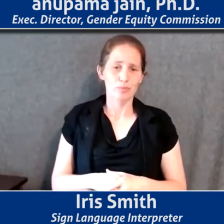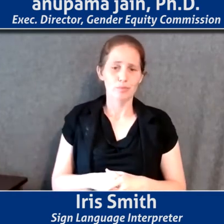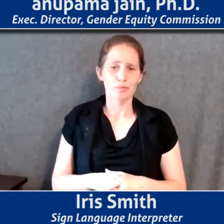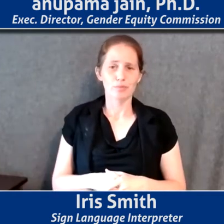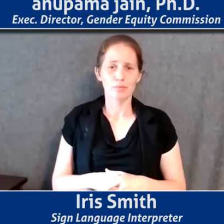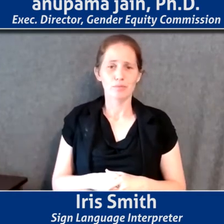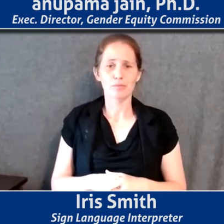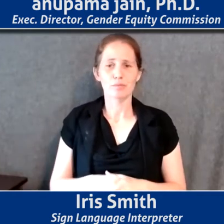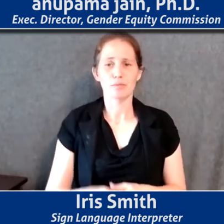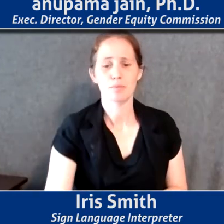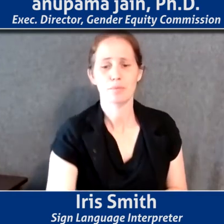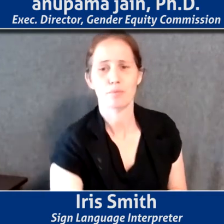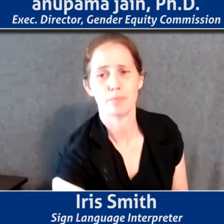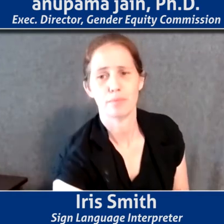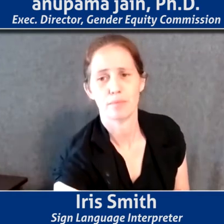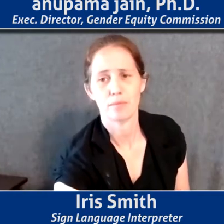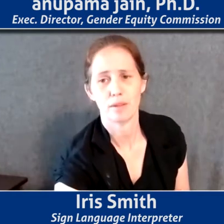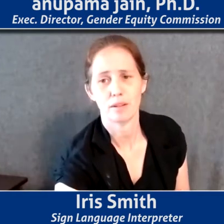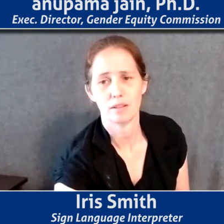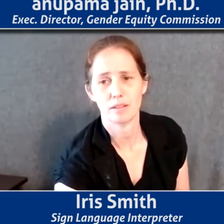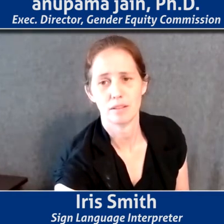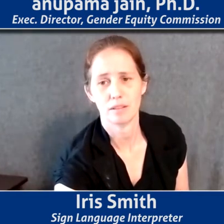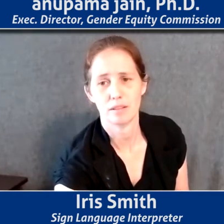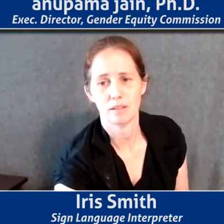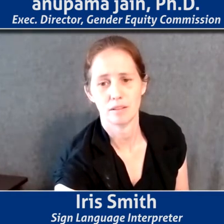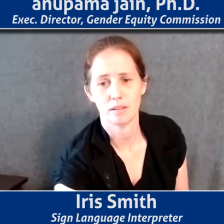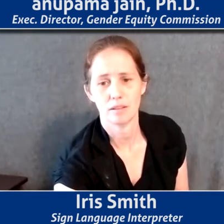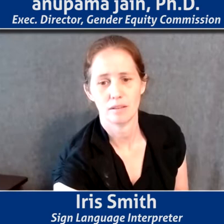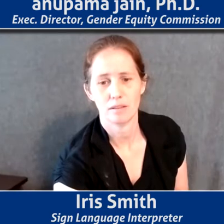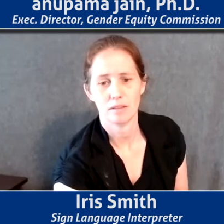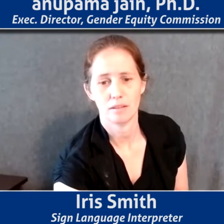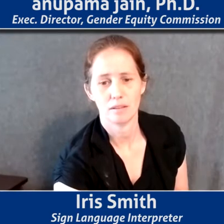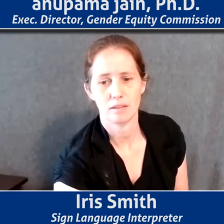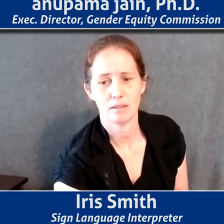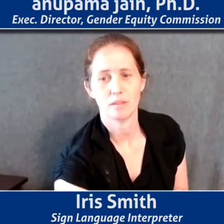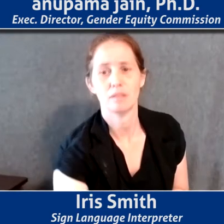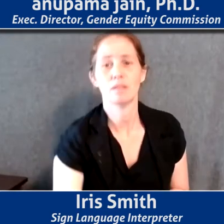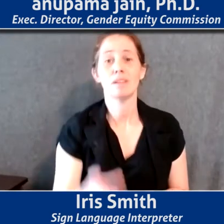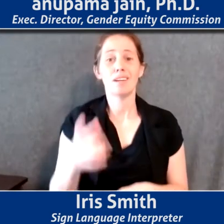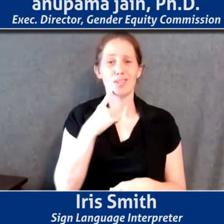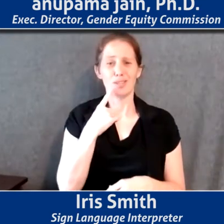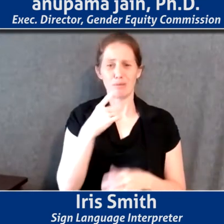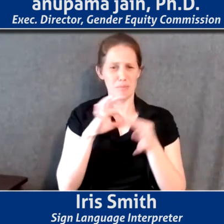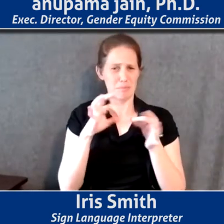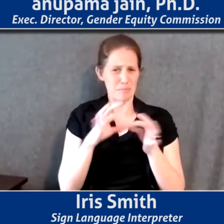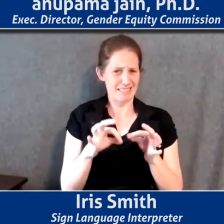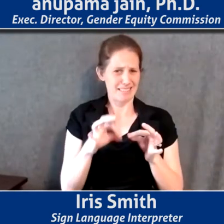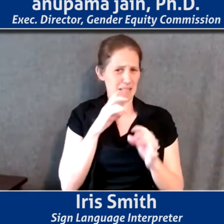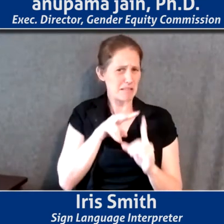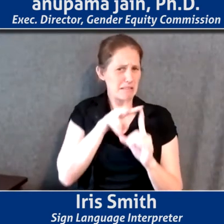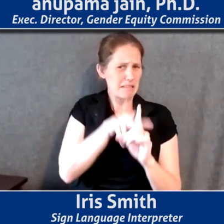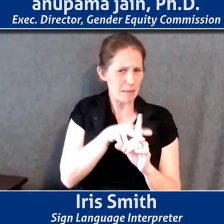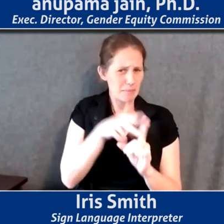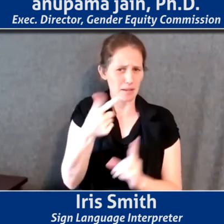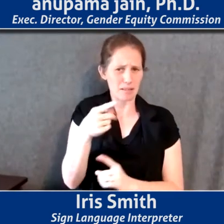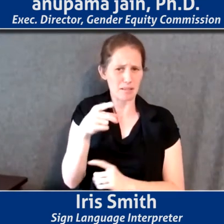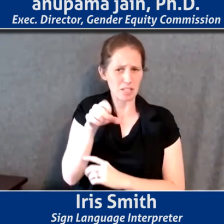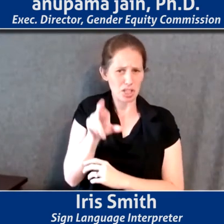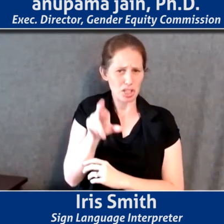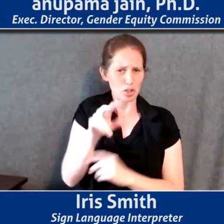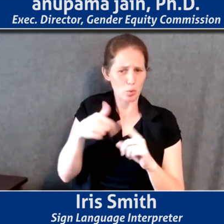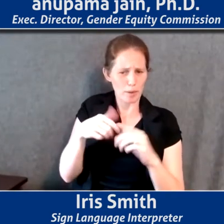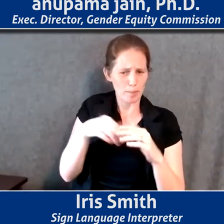So let's, you mentioned that there is this assignment of gender at birth. Can we, can we take a second to differentiate